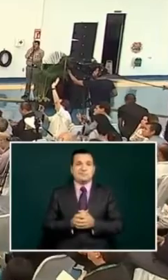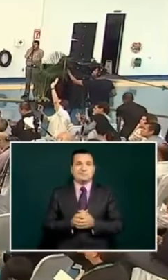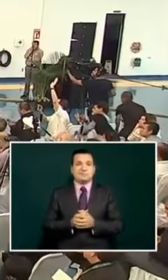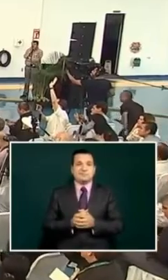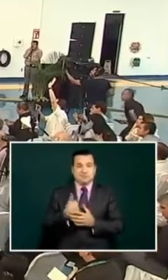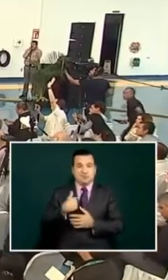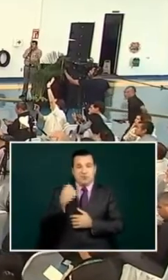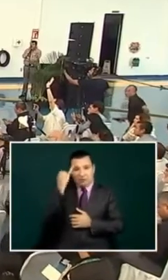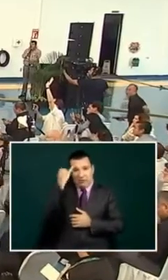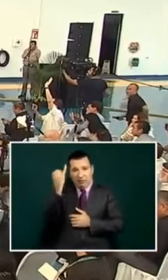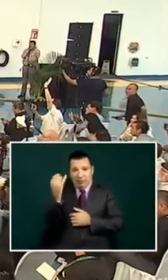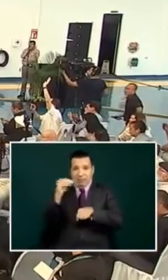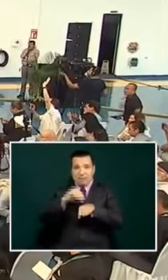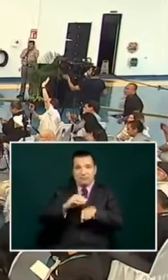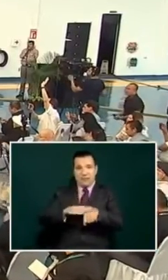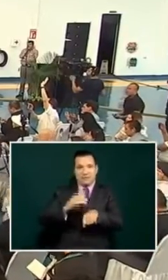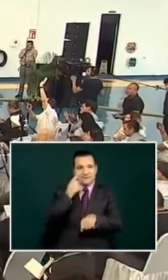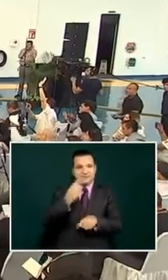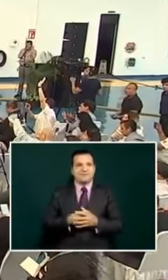as a compliment